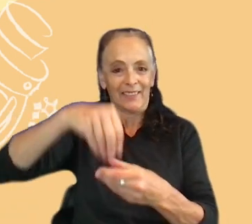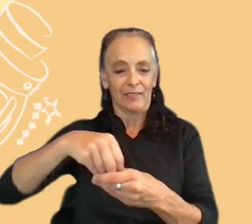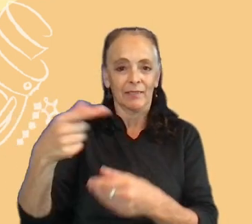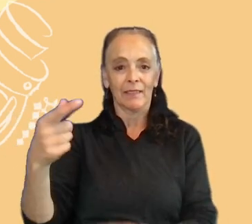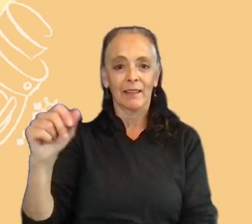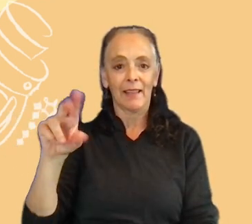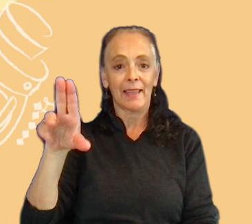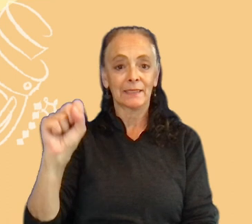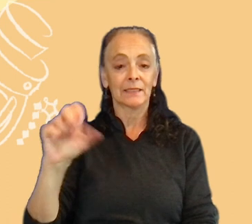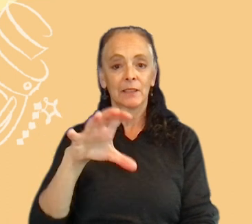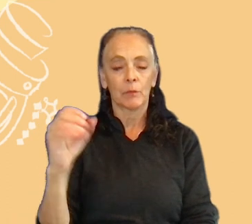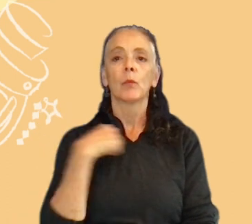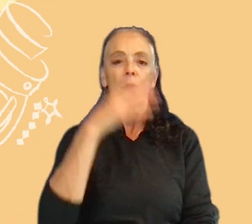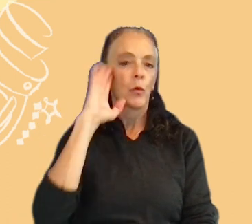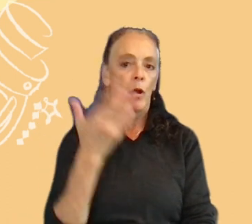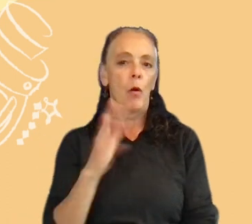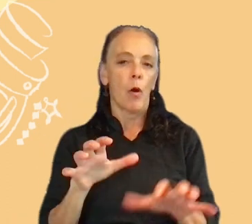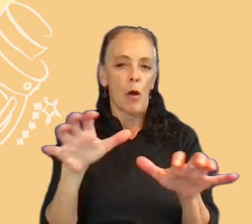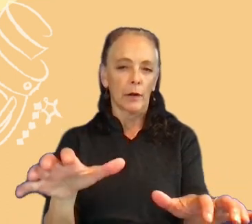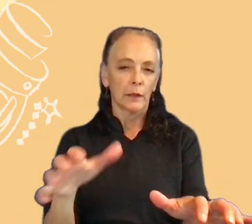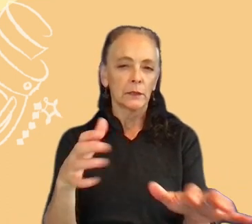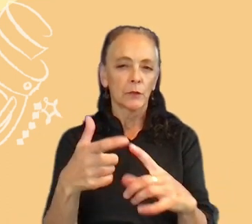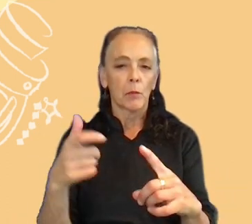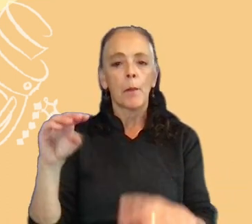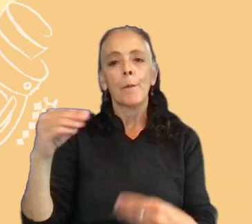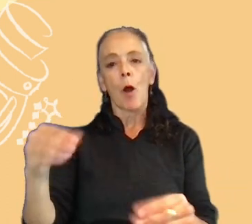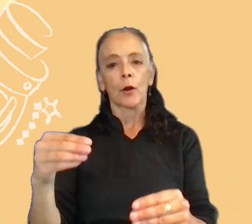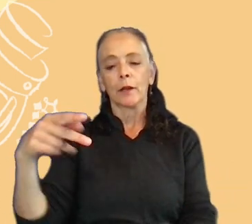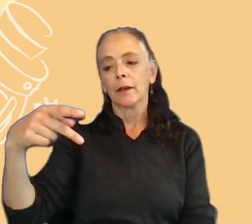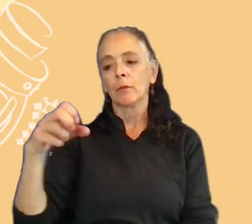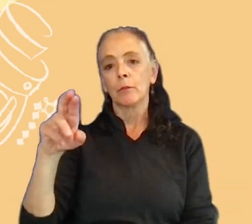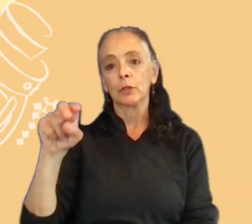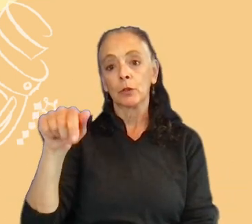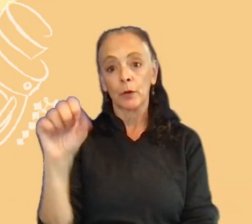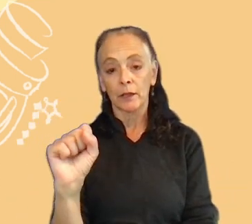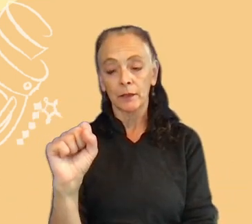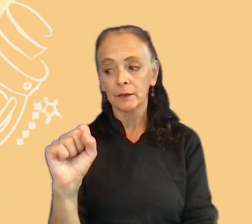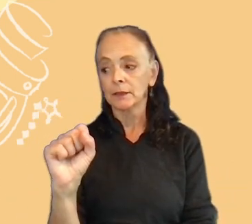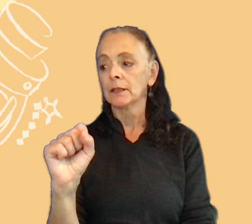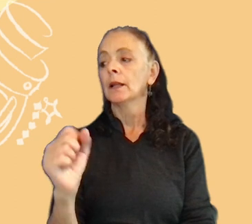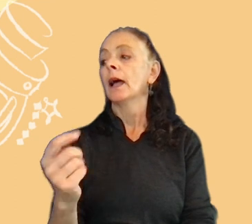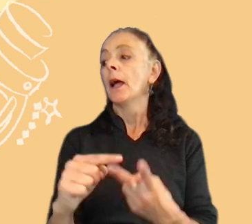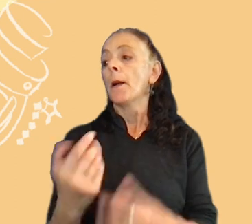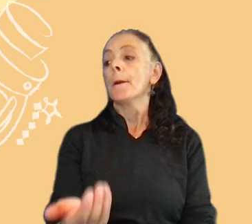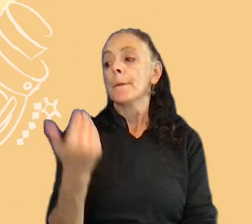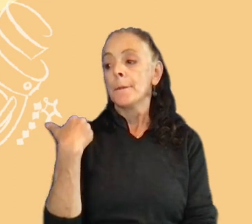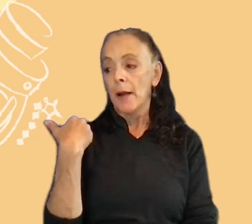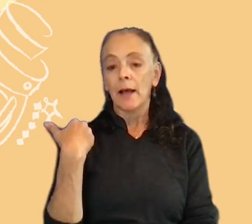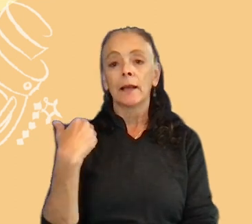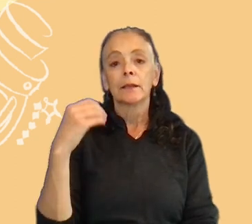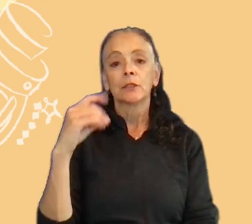knew our audience by marketing personas, by past surveys from the business